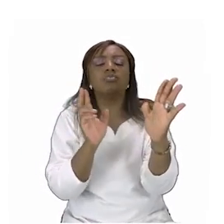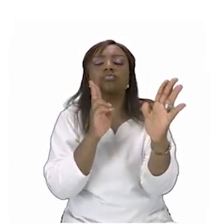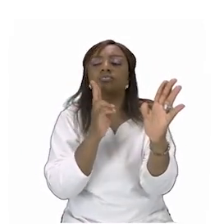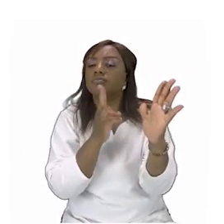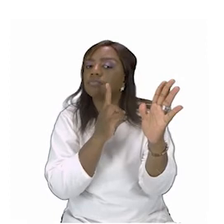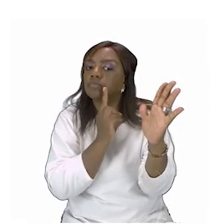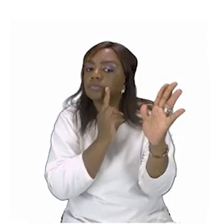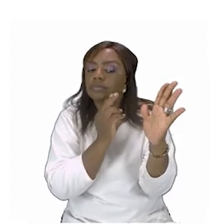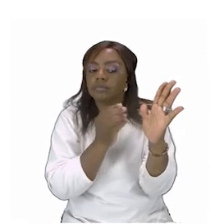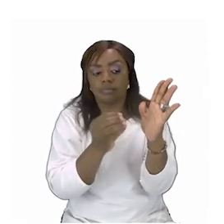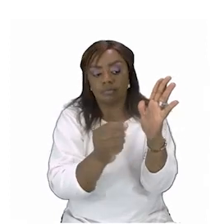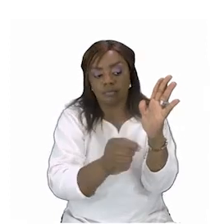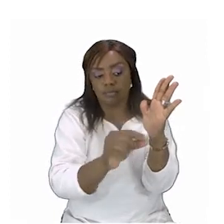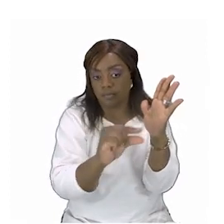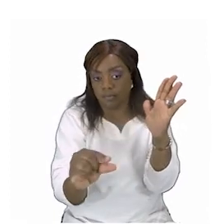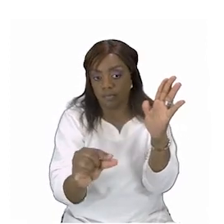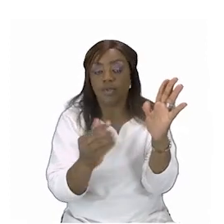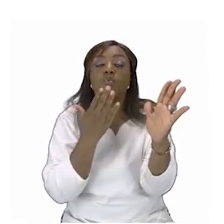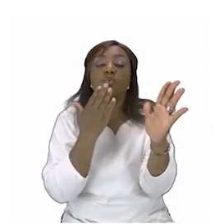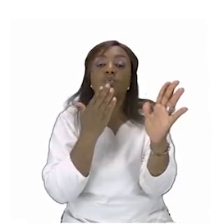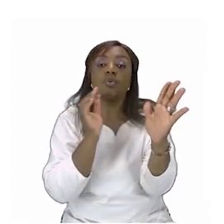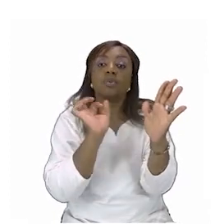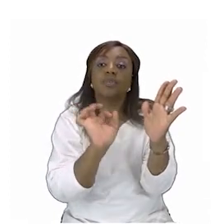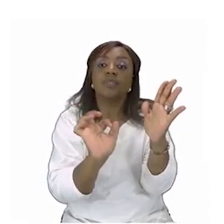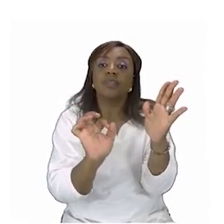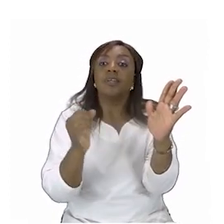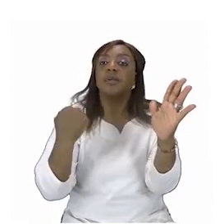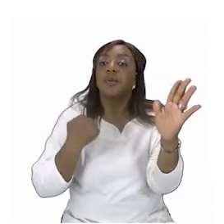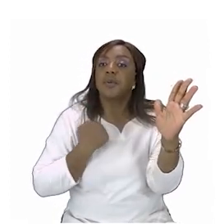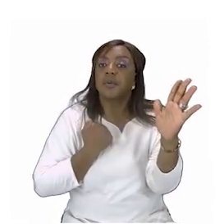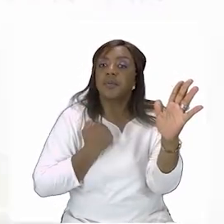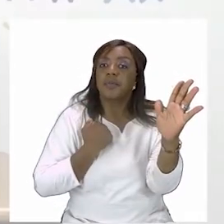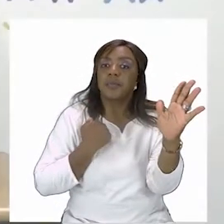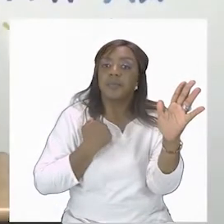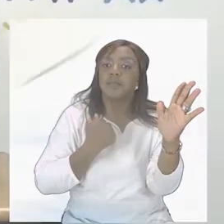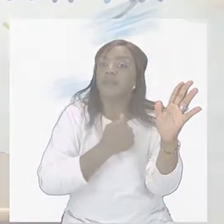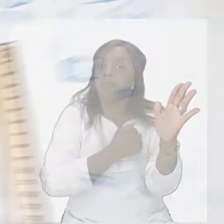answer correctly have fun and i'll see you just now